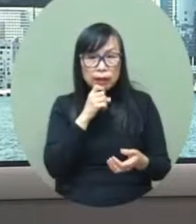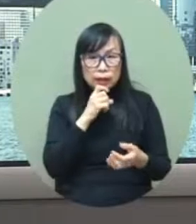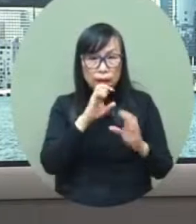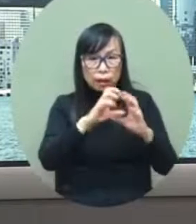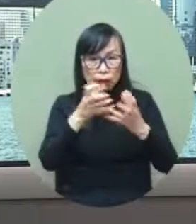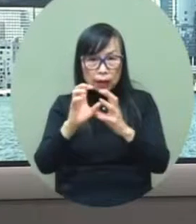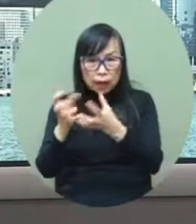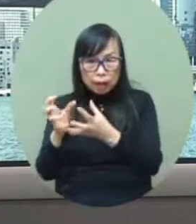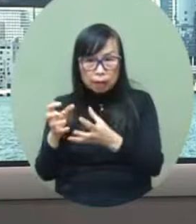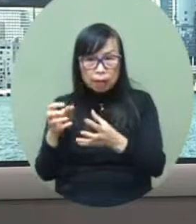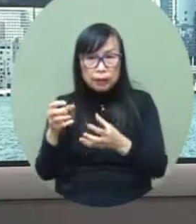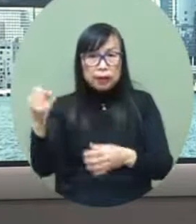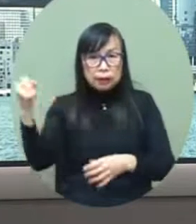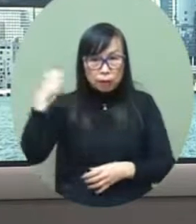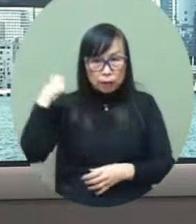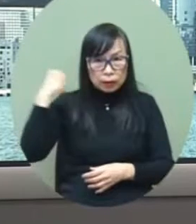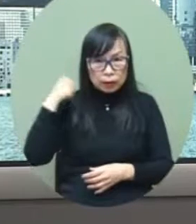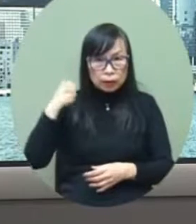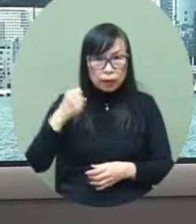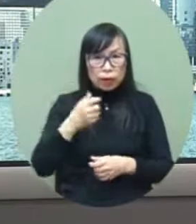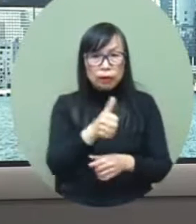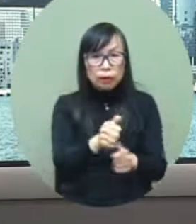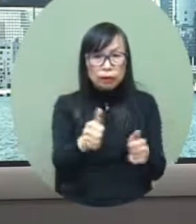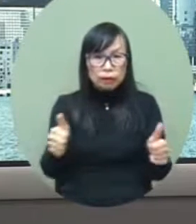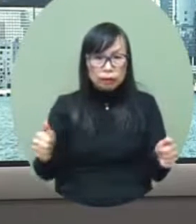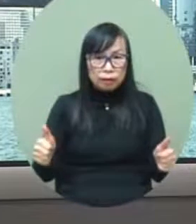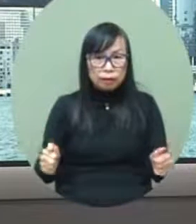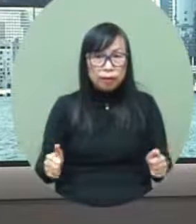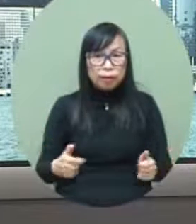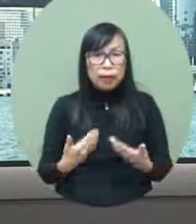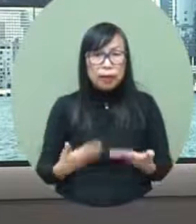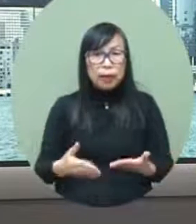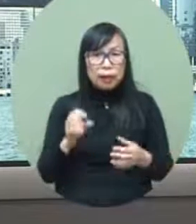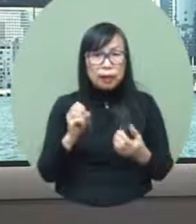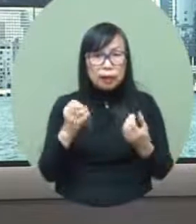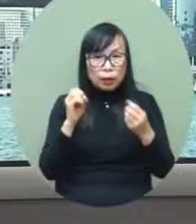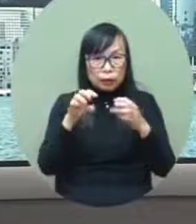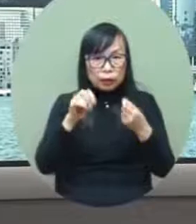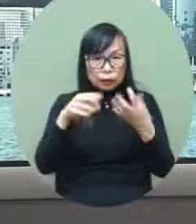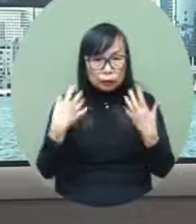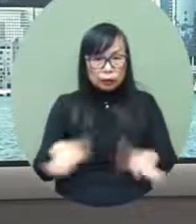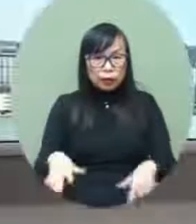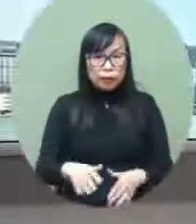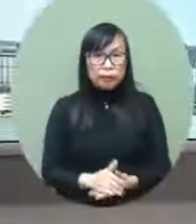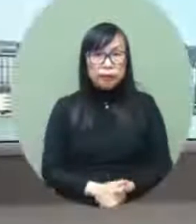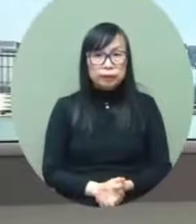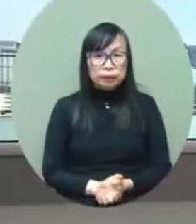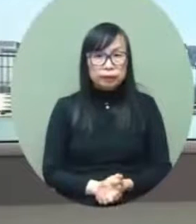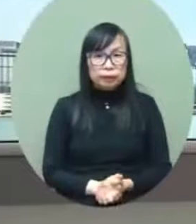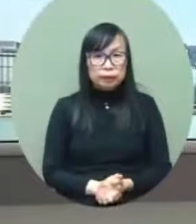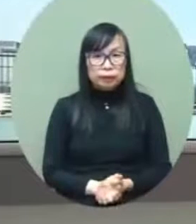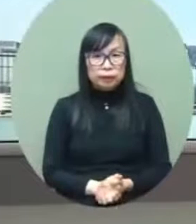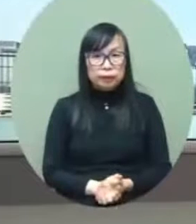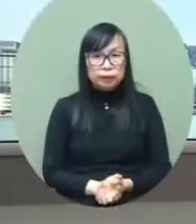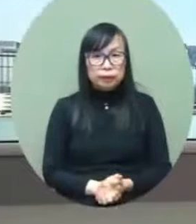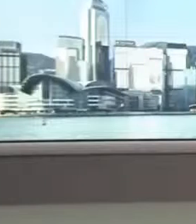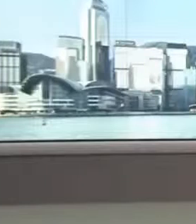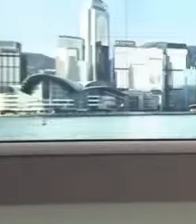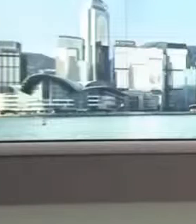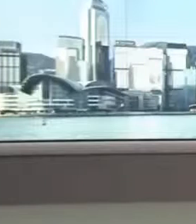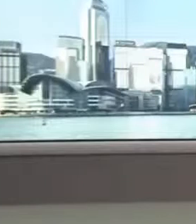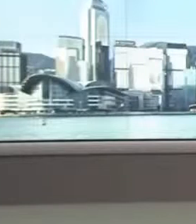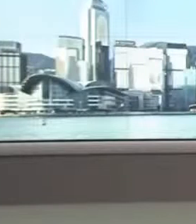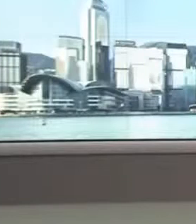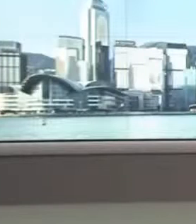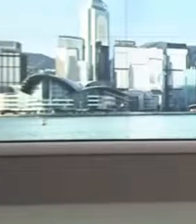So after the removal of the isolation order, the health of the bureau will be an active discussion of this communication with the relevant parties. Thank you. That's the end